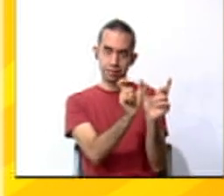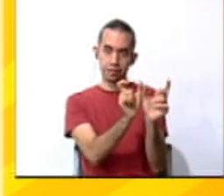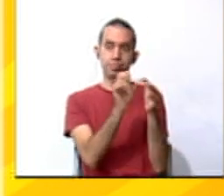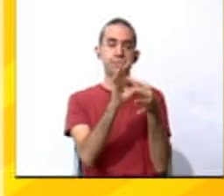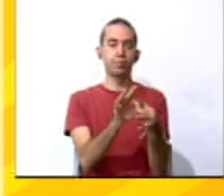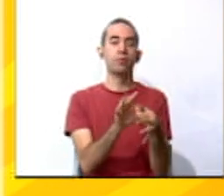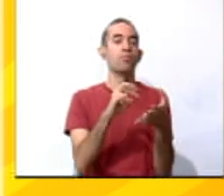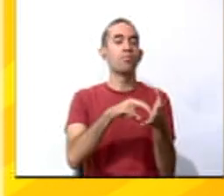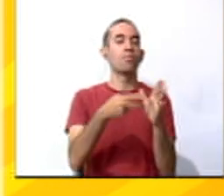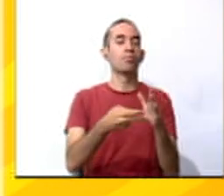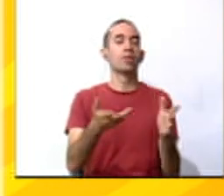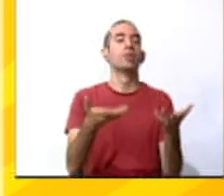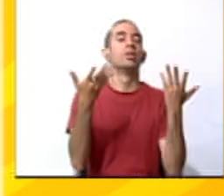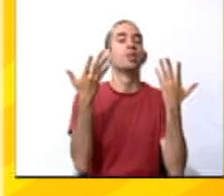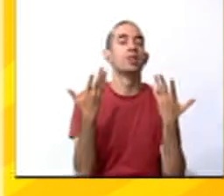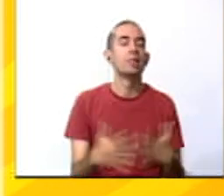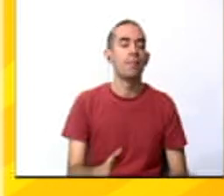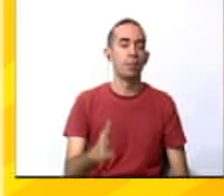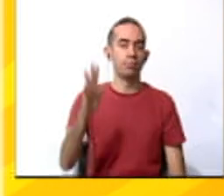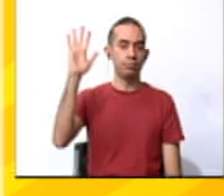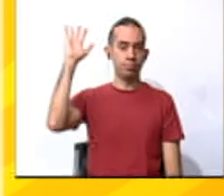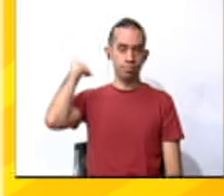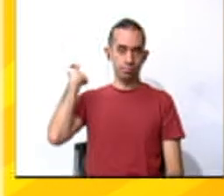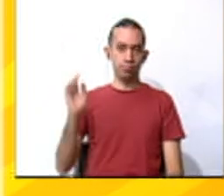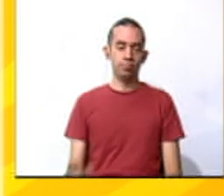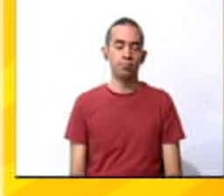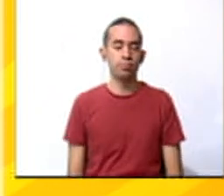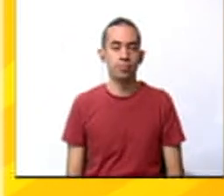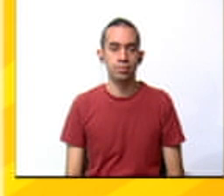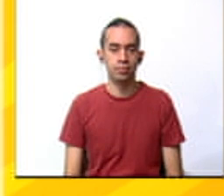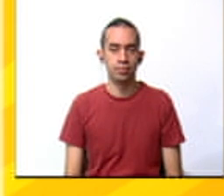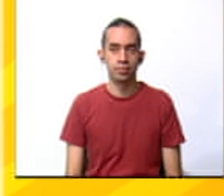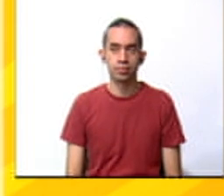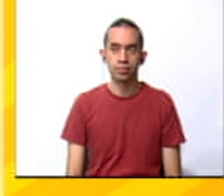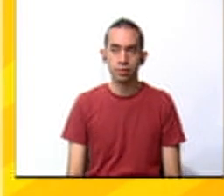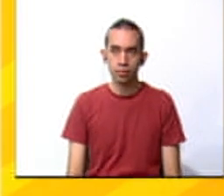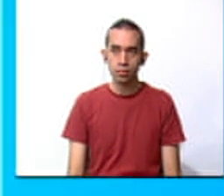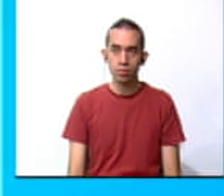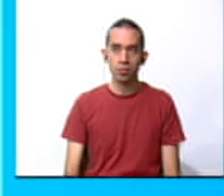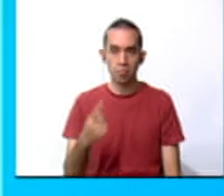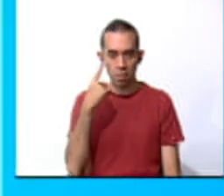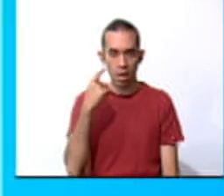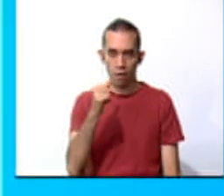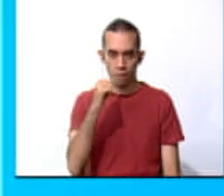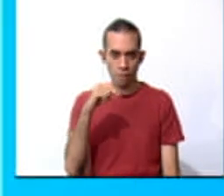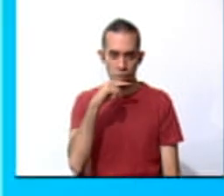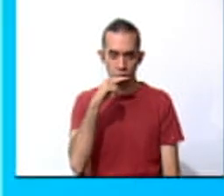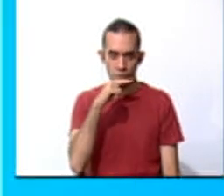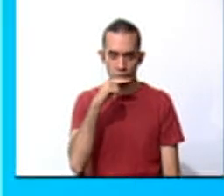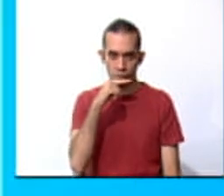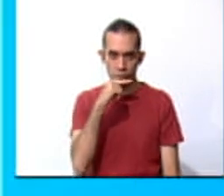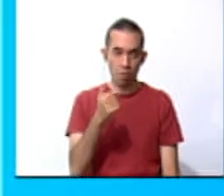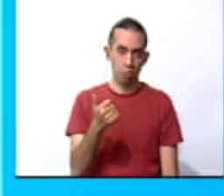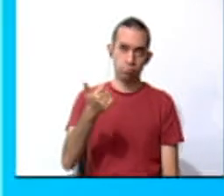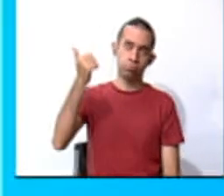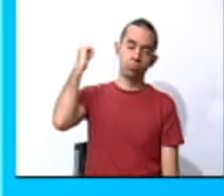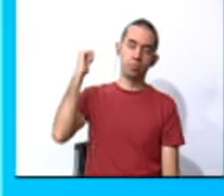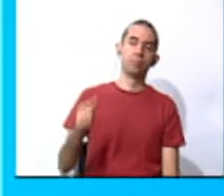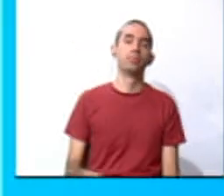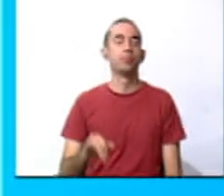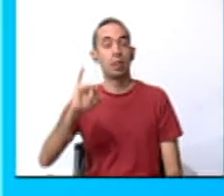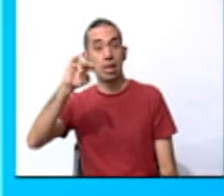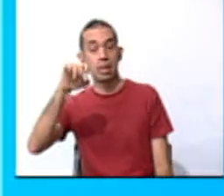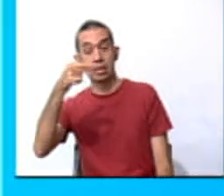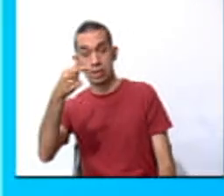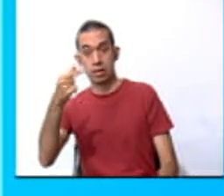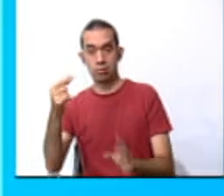and it means it happened in the past. That is why we have the red arrow. The I-N-G final